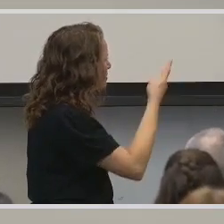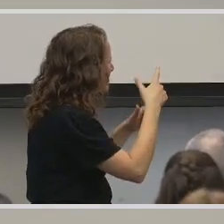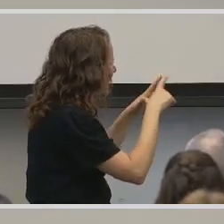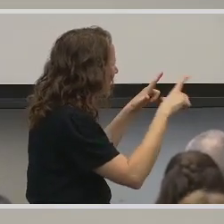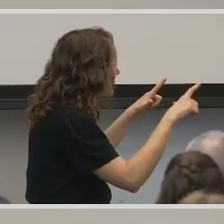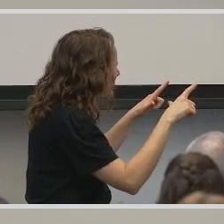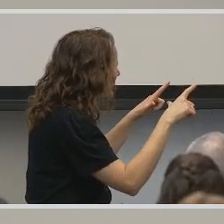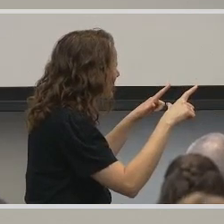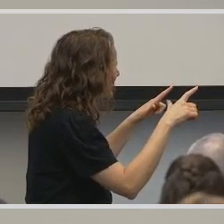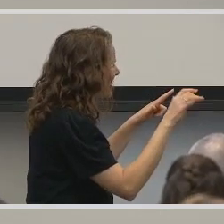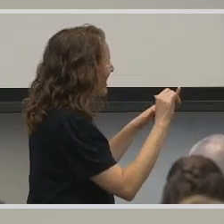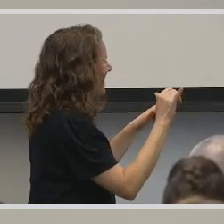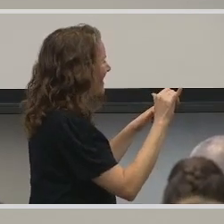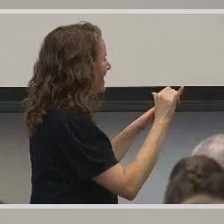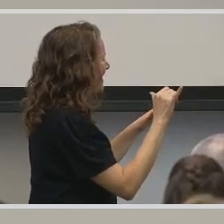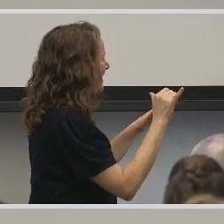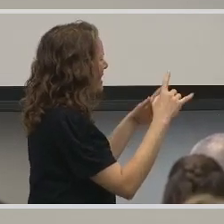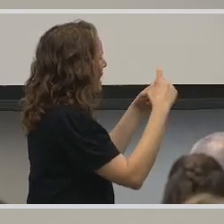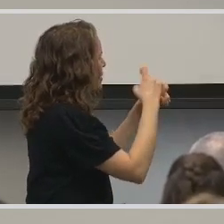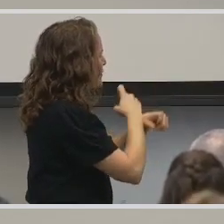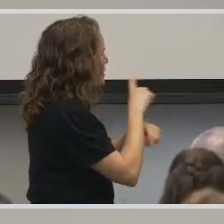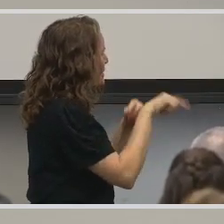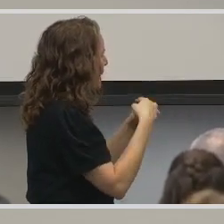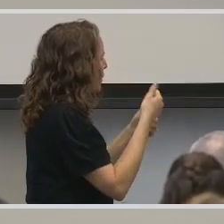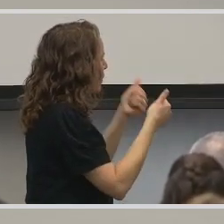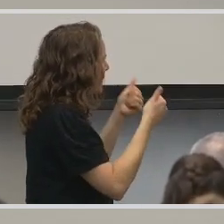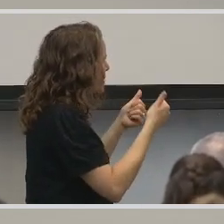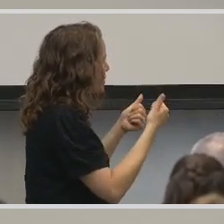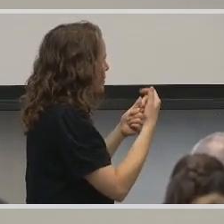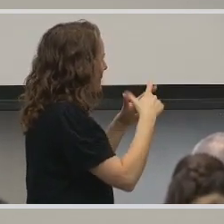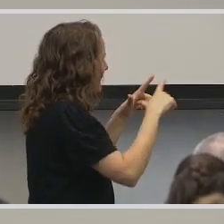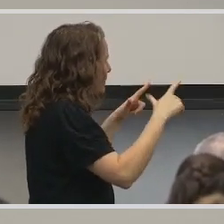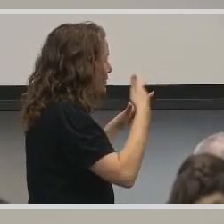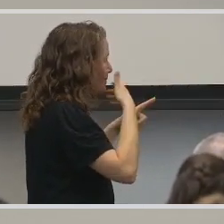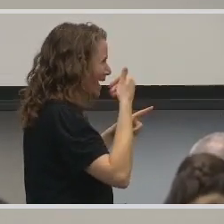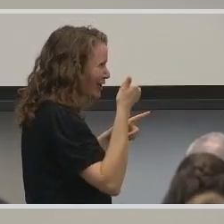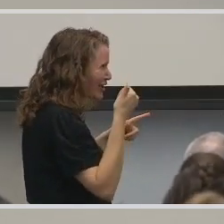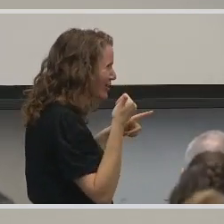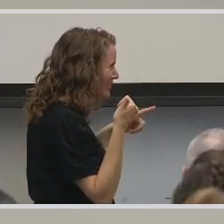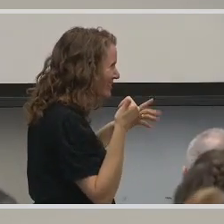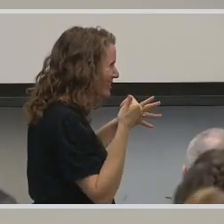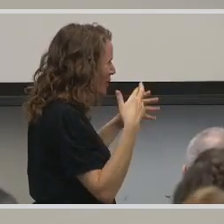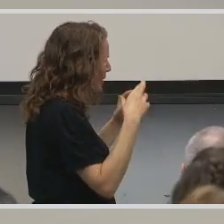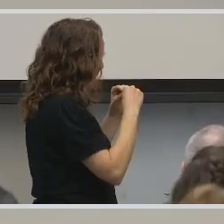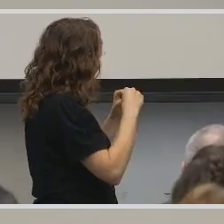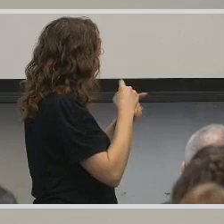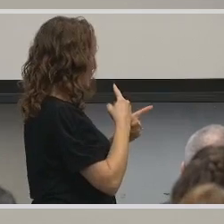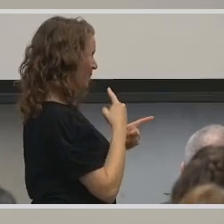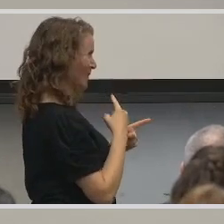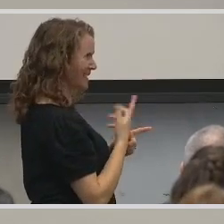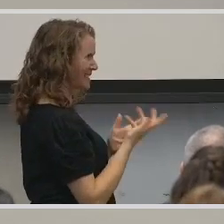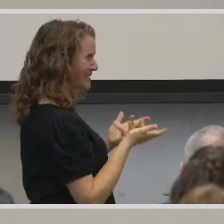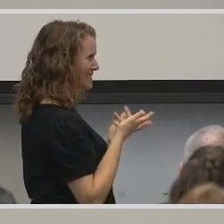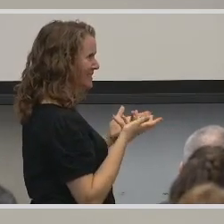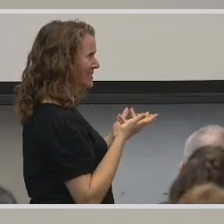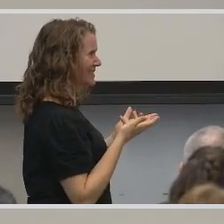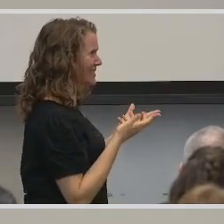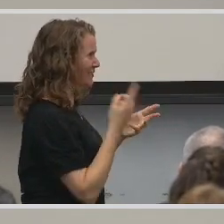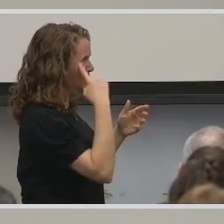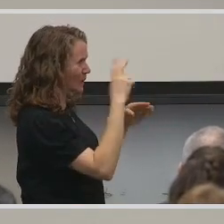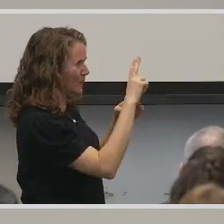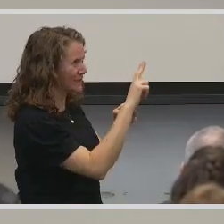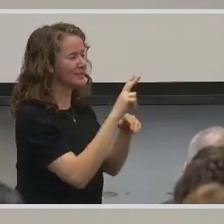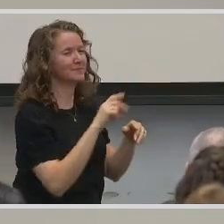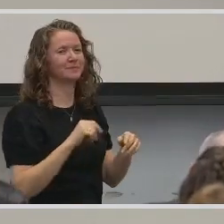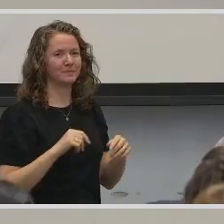and there was some controversy over which was better or more appropriate to use.